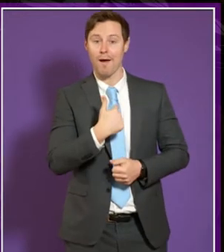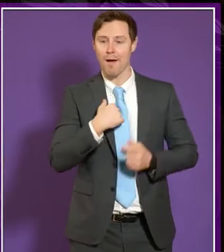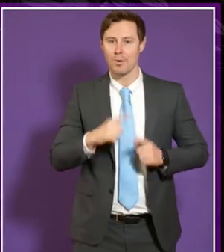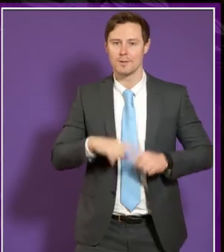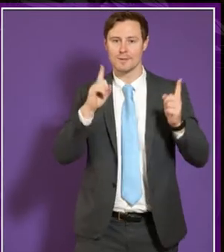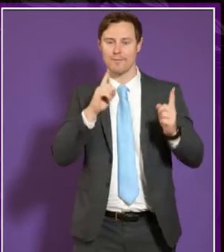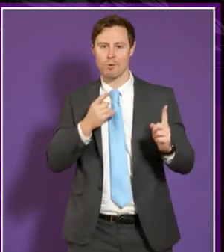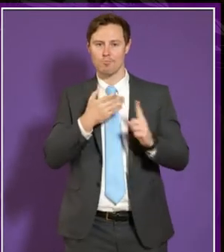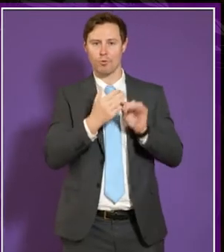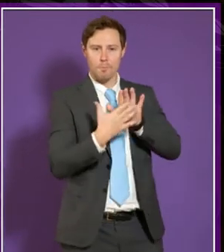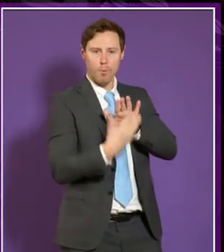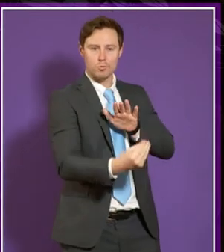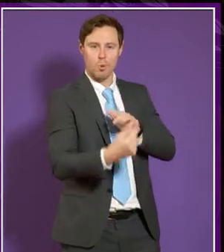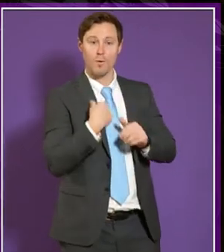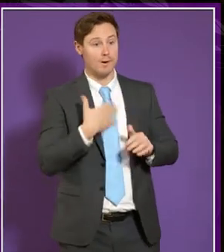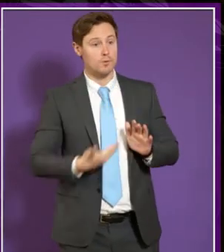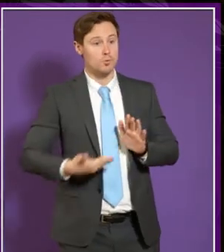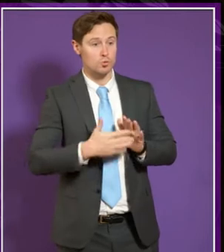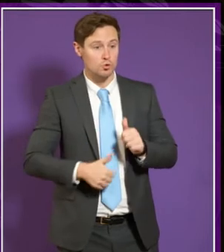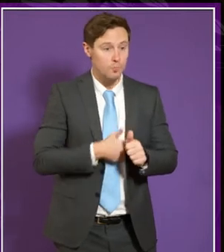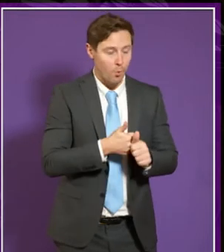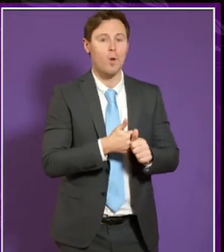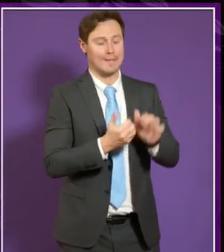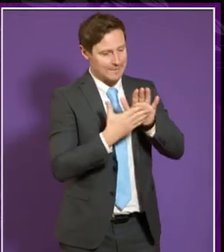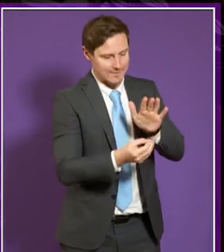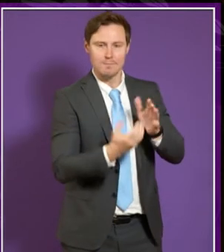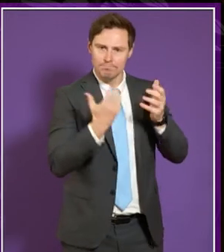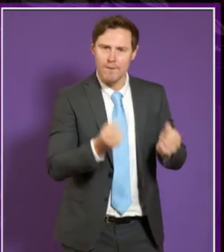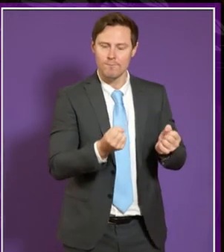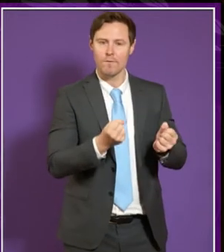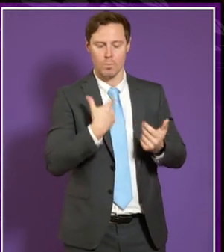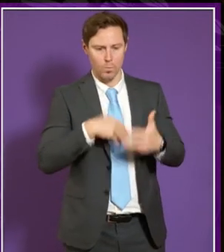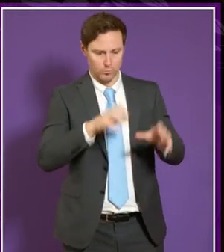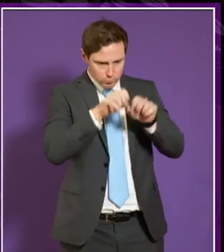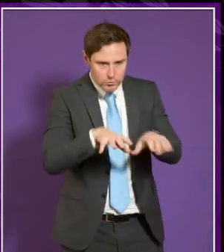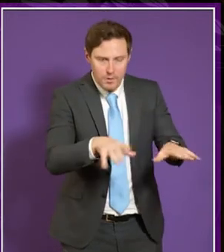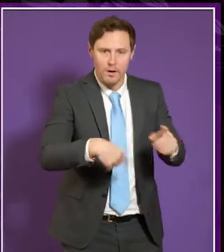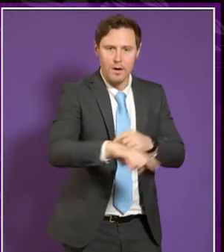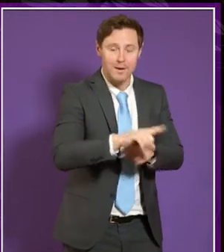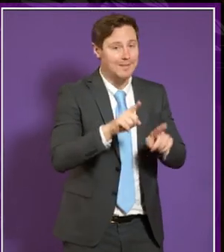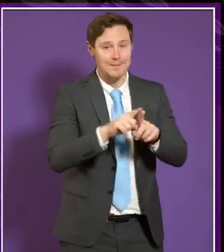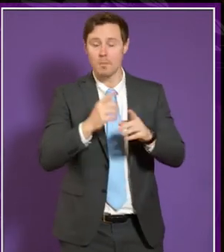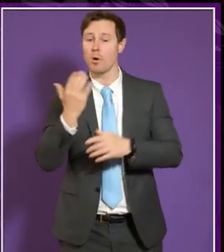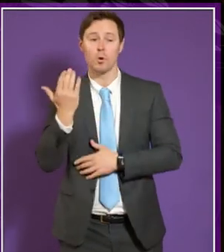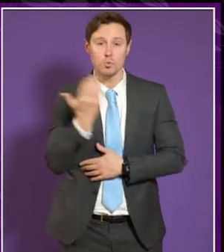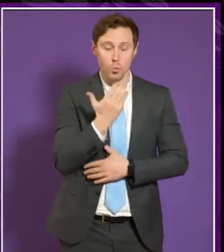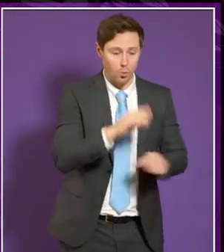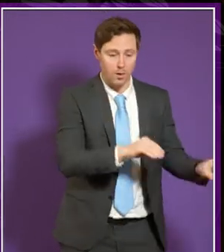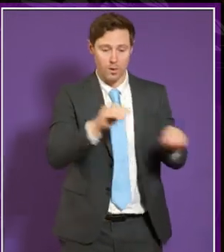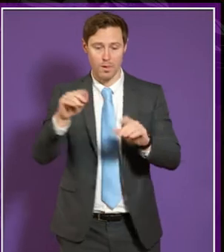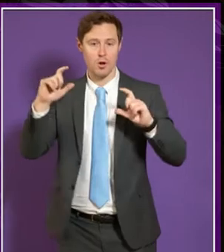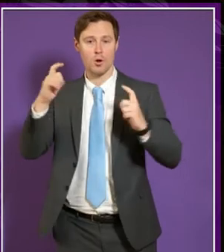universities to the additional support needs model that is in place at schools and colleges. So